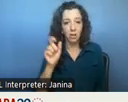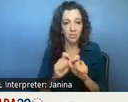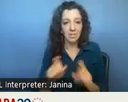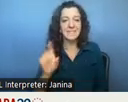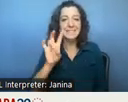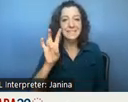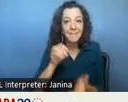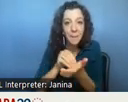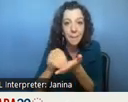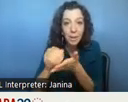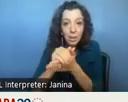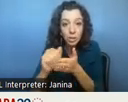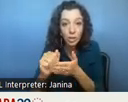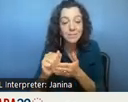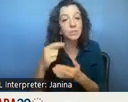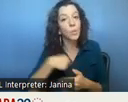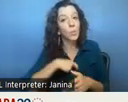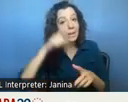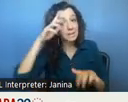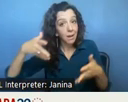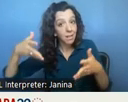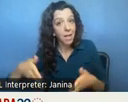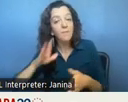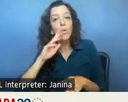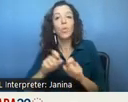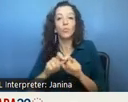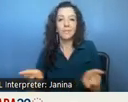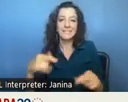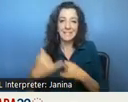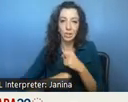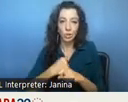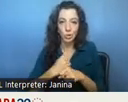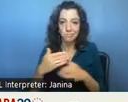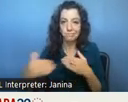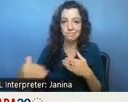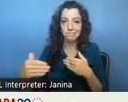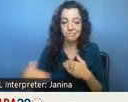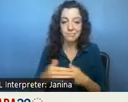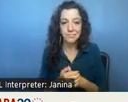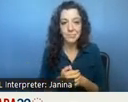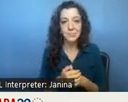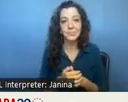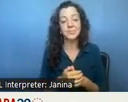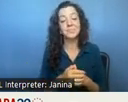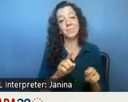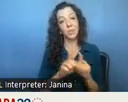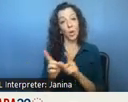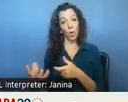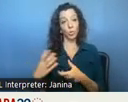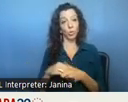expect the balance of the funding to be released later this year um also included in the